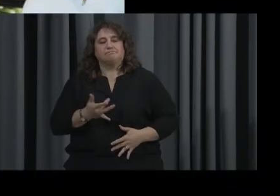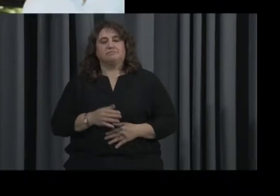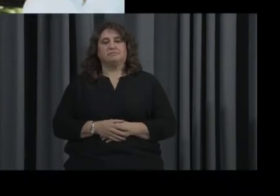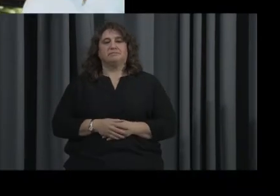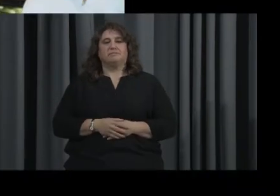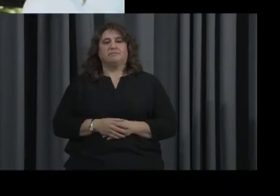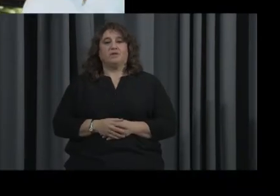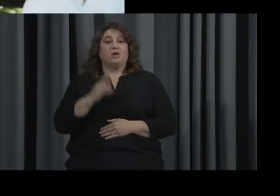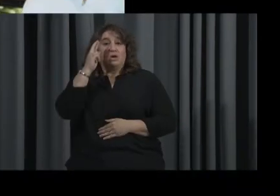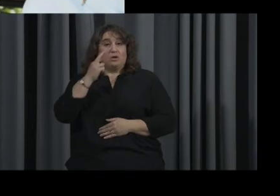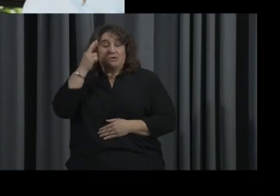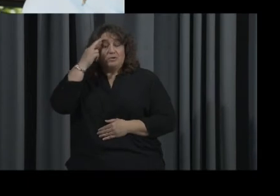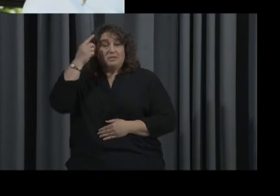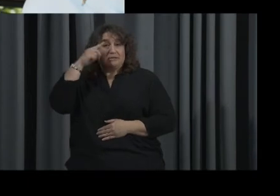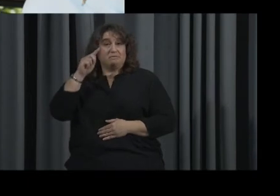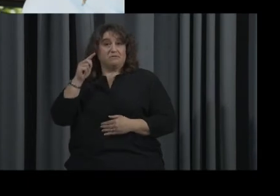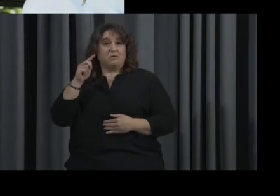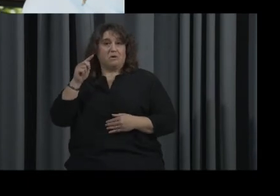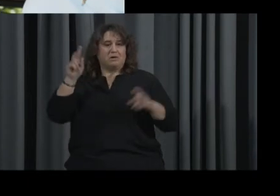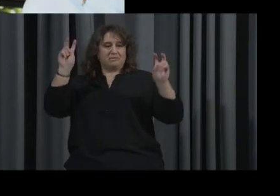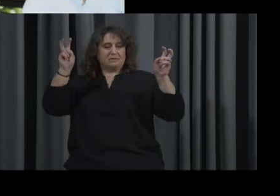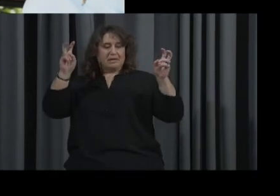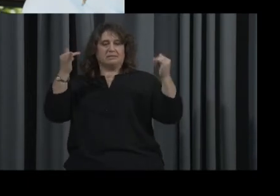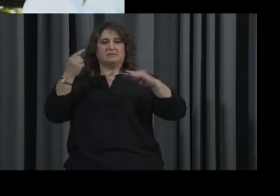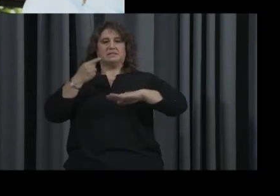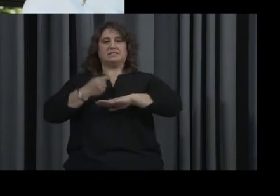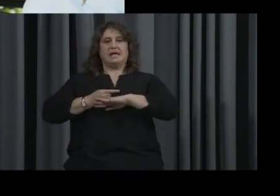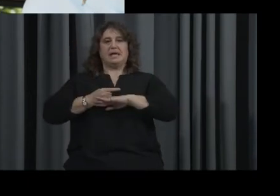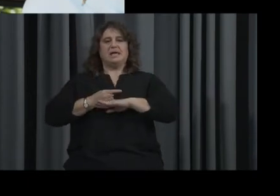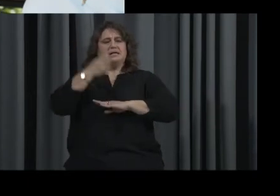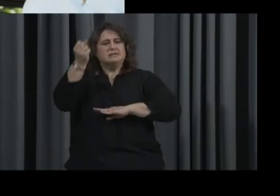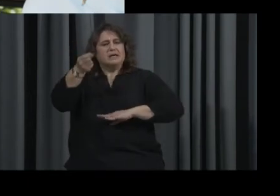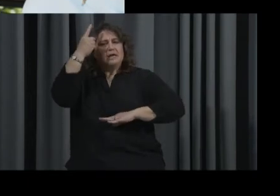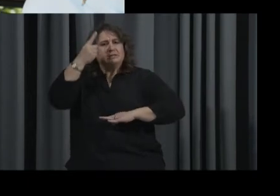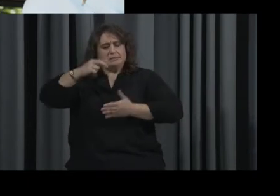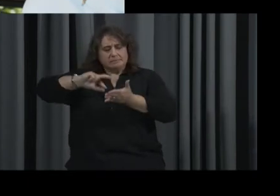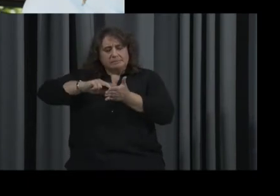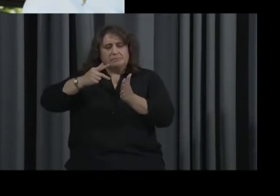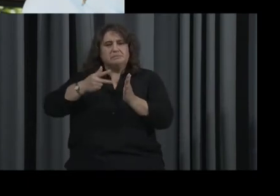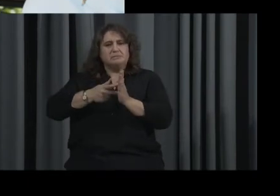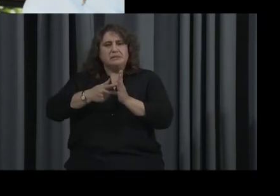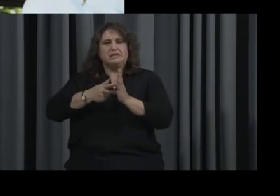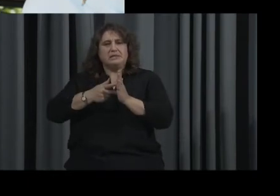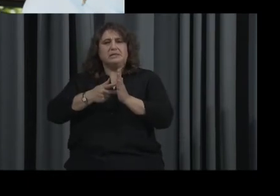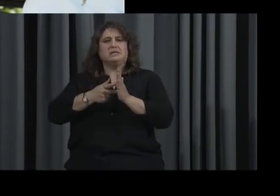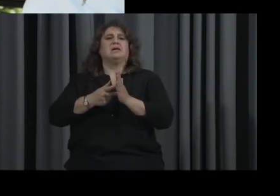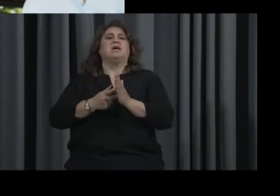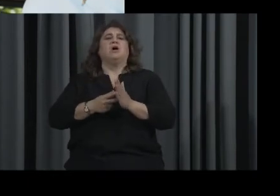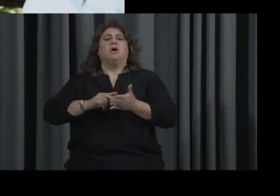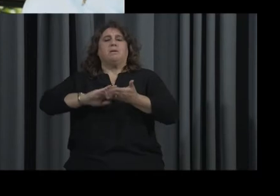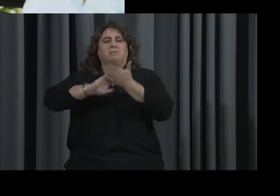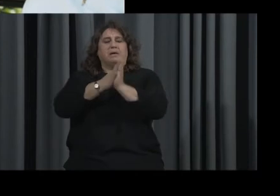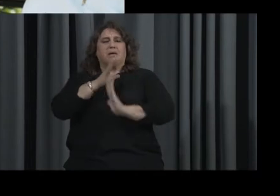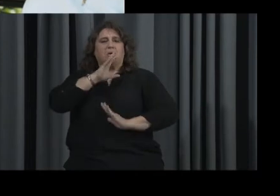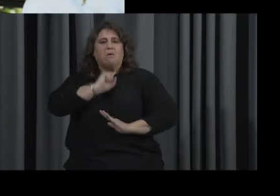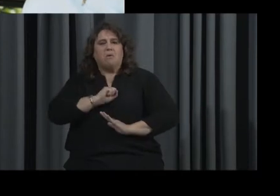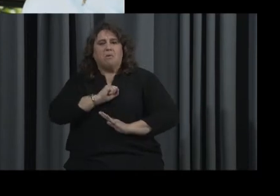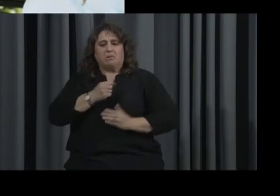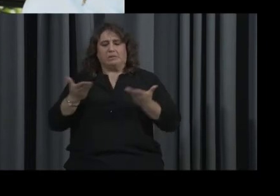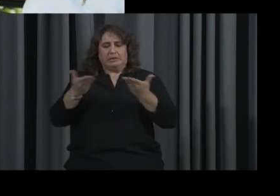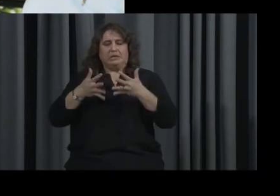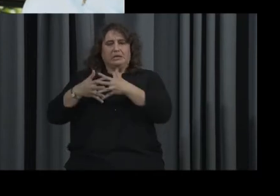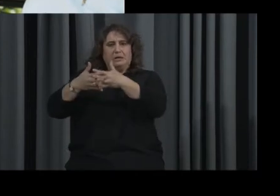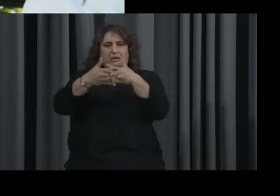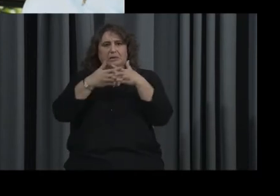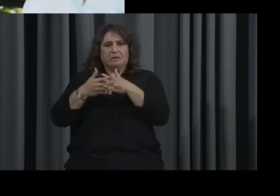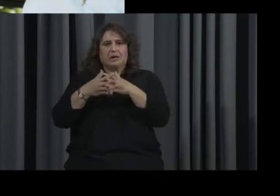The purpose of today's session is to explore what it means to age in our larger society and for each of us personally,